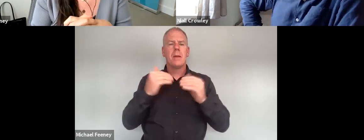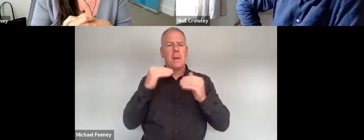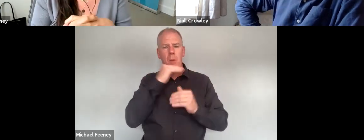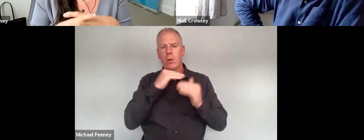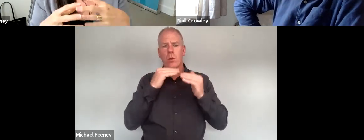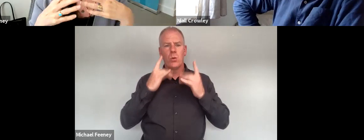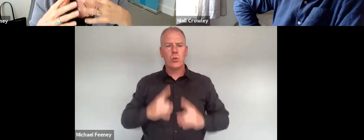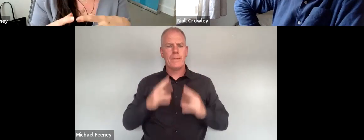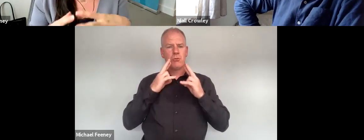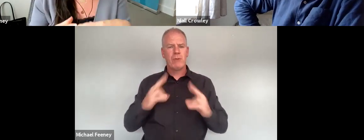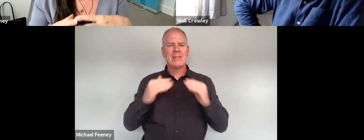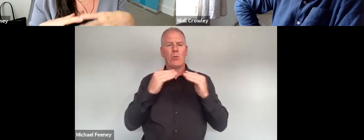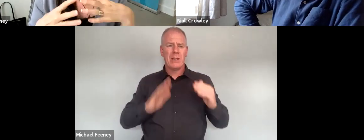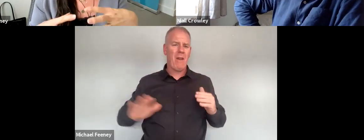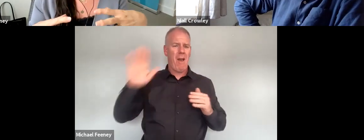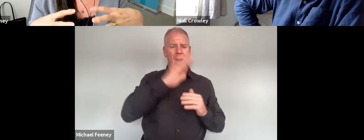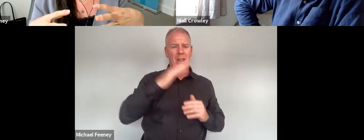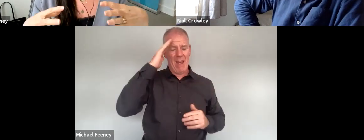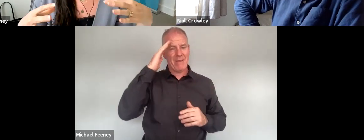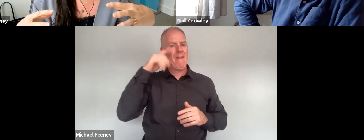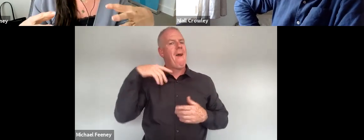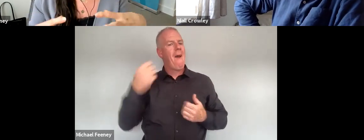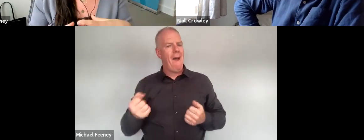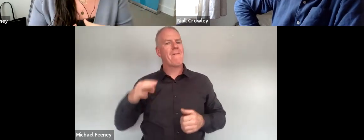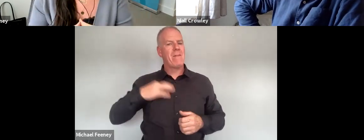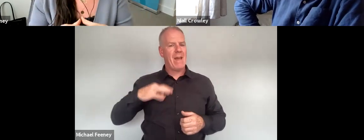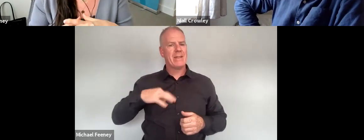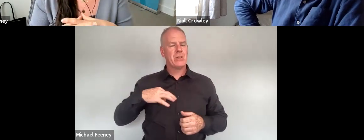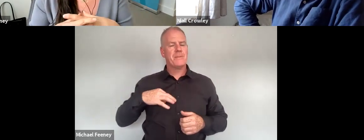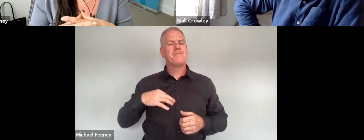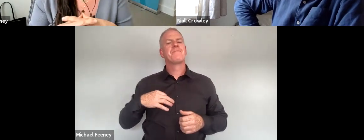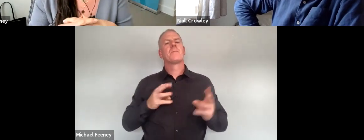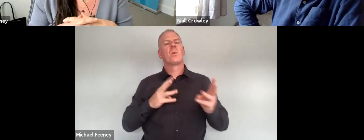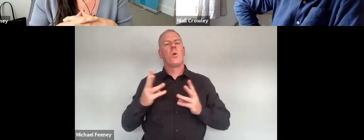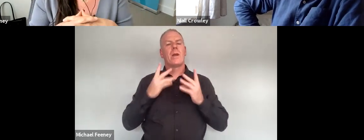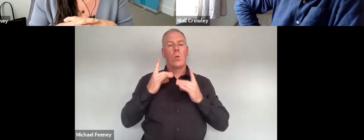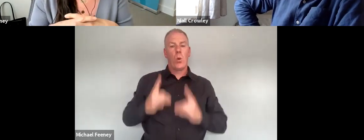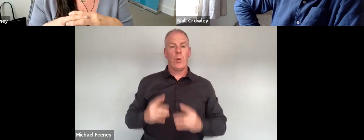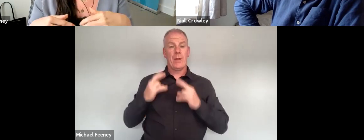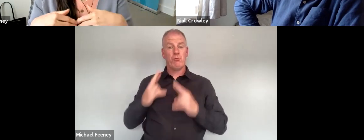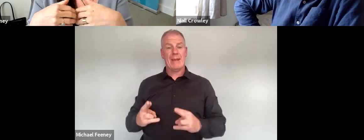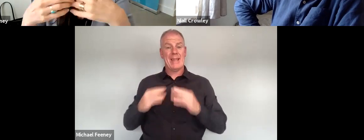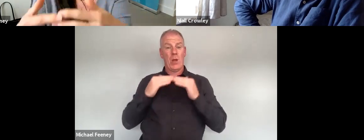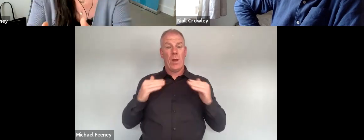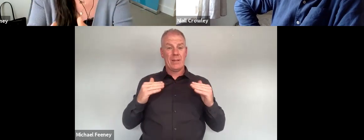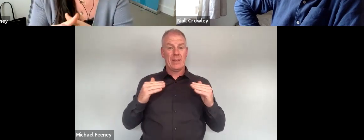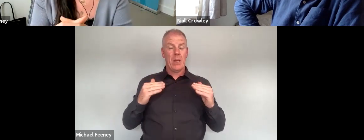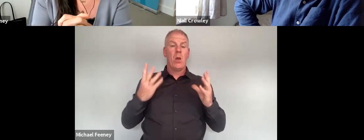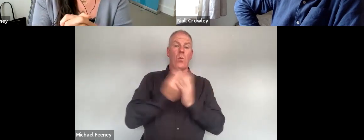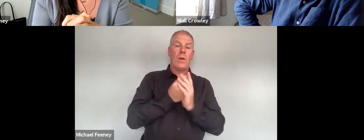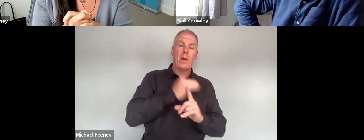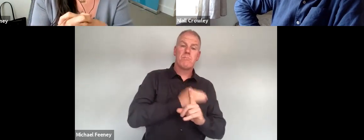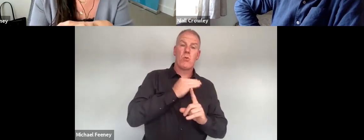in the state and it carries with it that advantage of the combination of human rights and equality and progressing